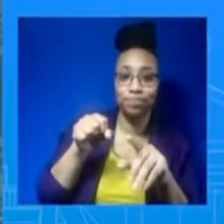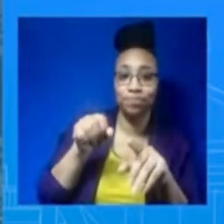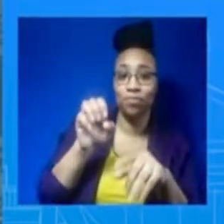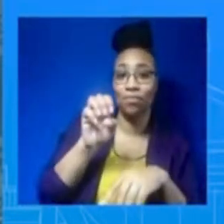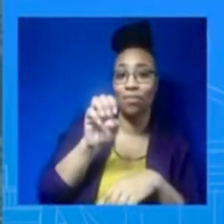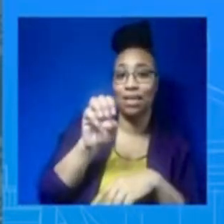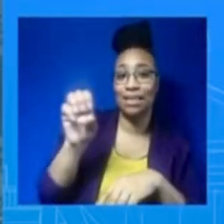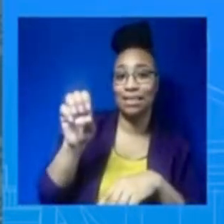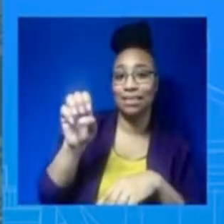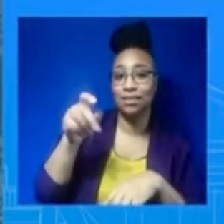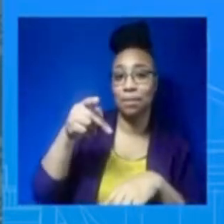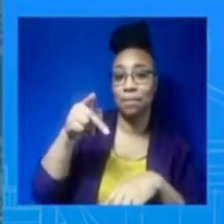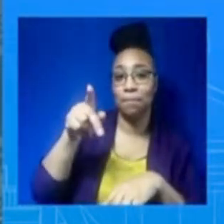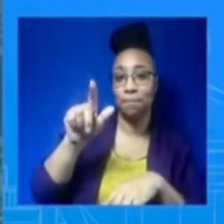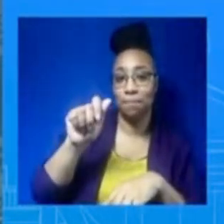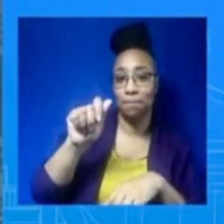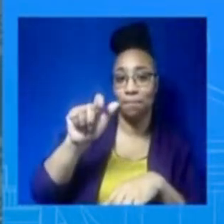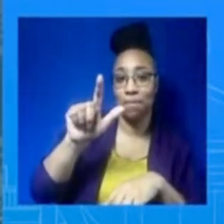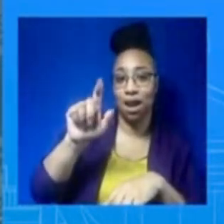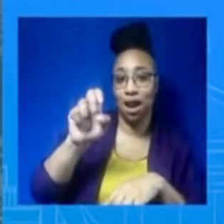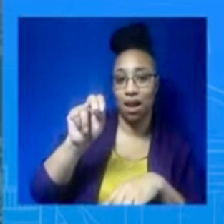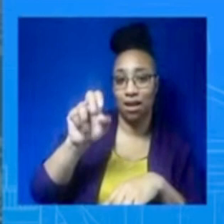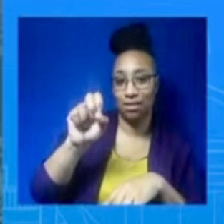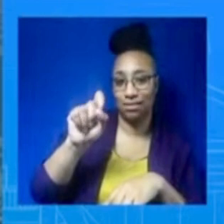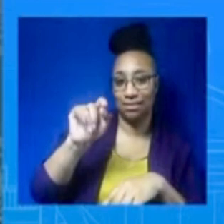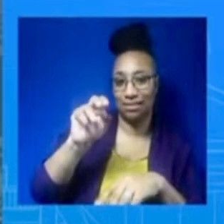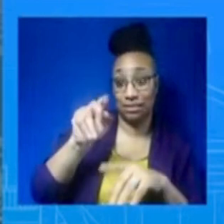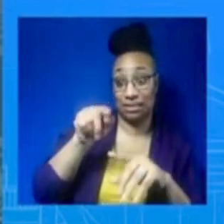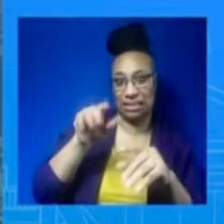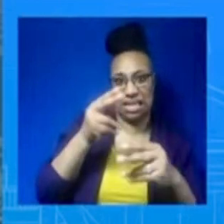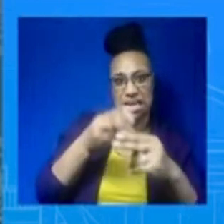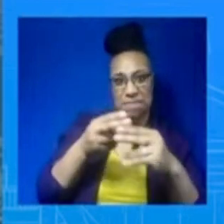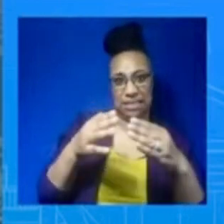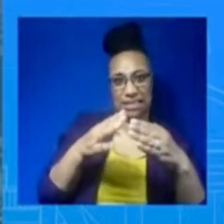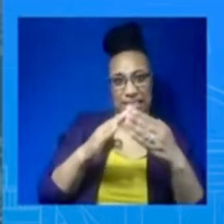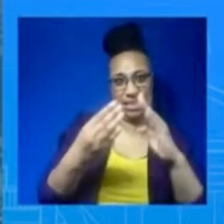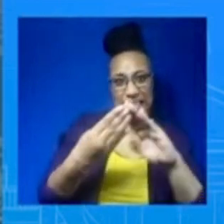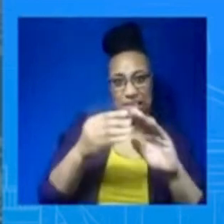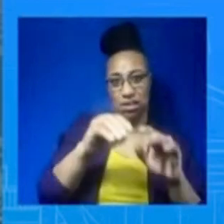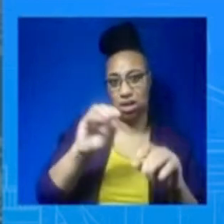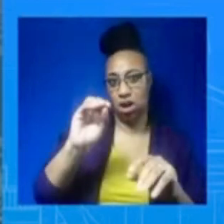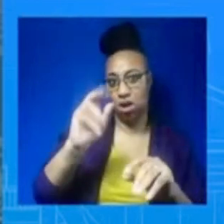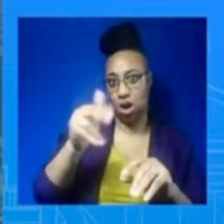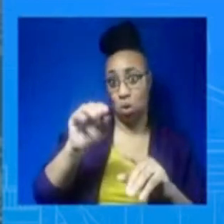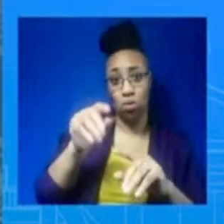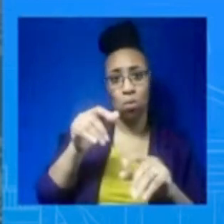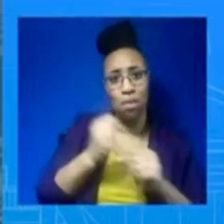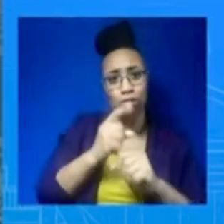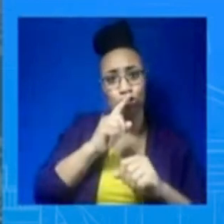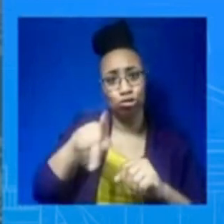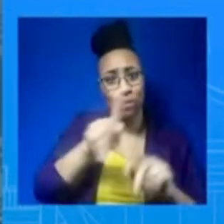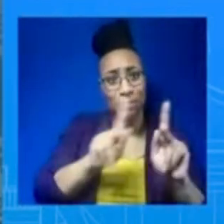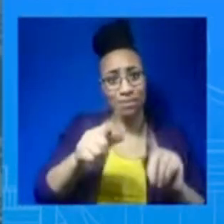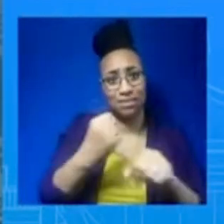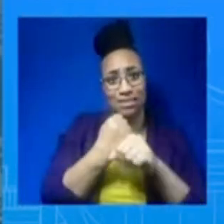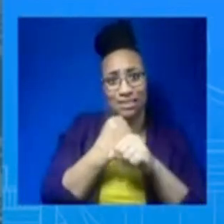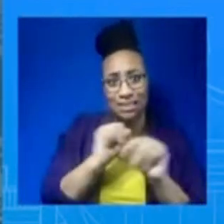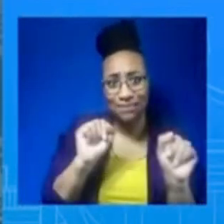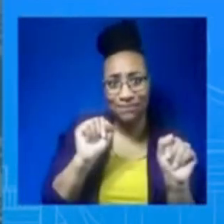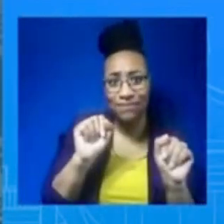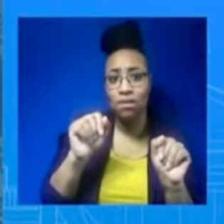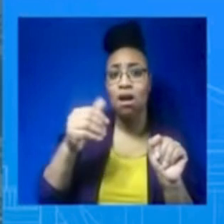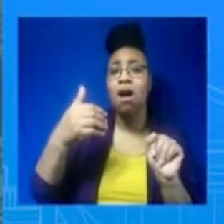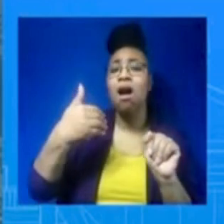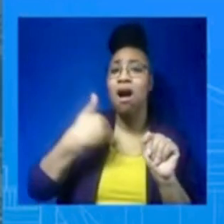I want to say at the top to all of you. So, we have mobilized a robust multi-agency effort to support the people of East Palestine, Ohio.